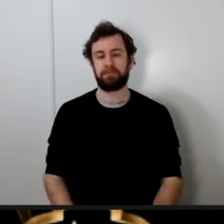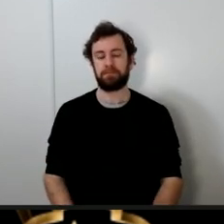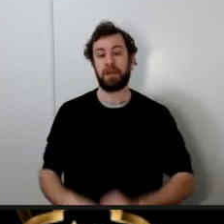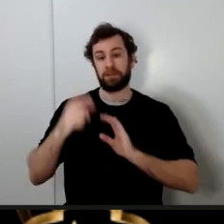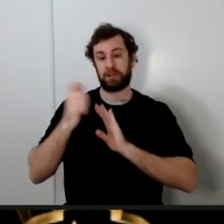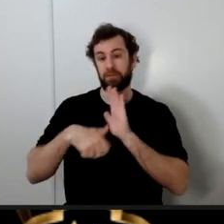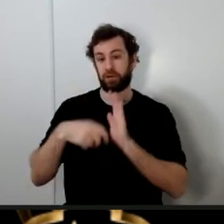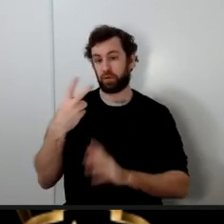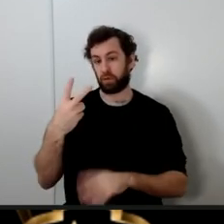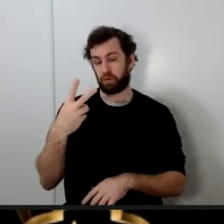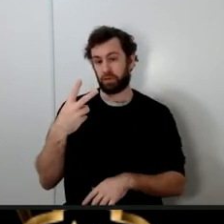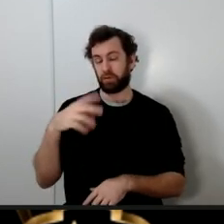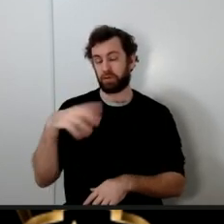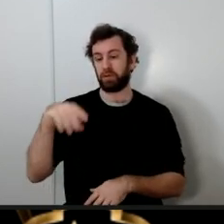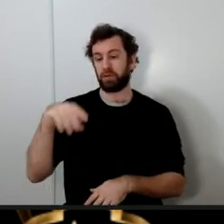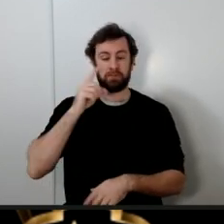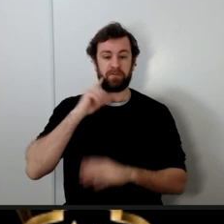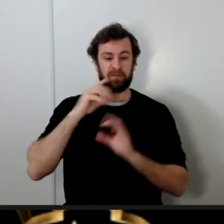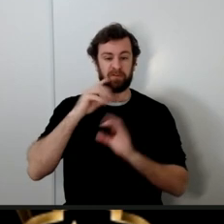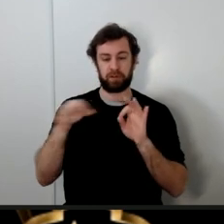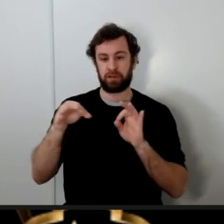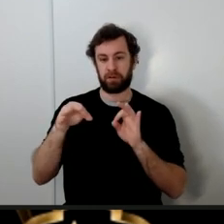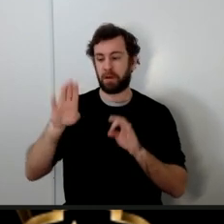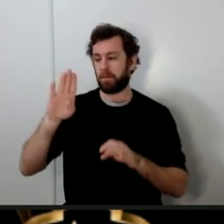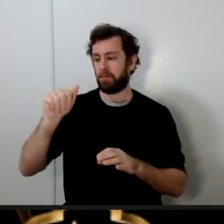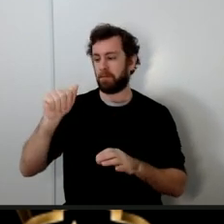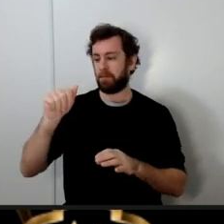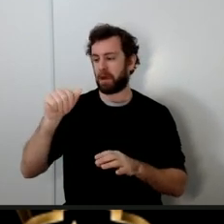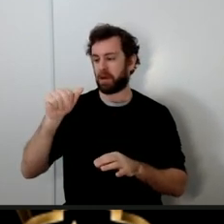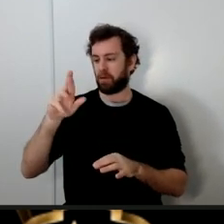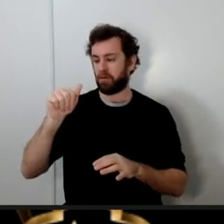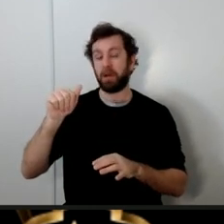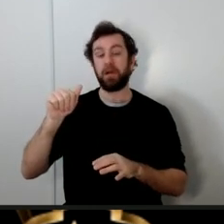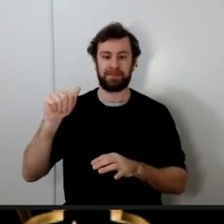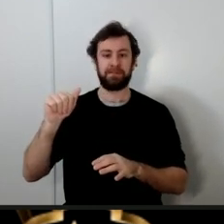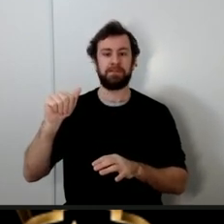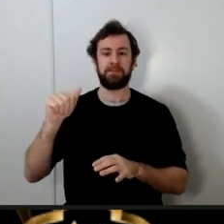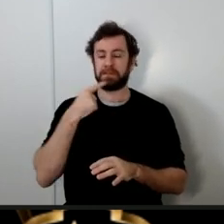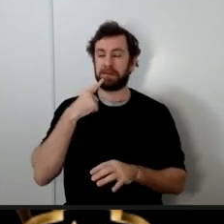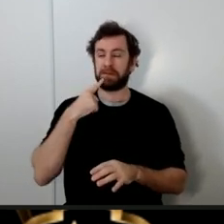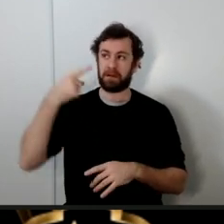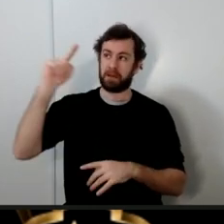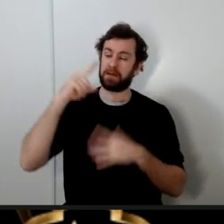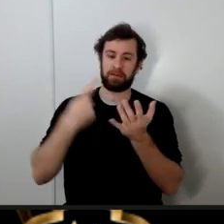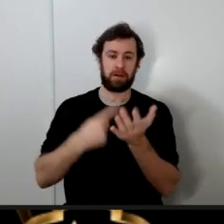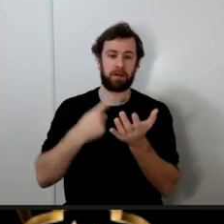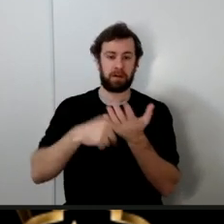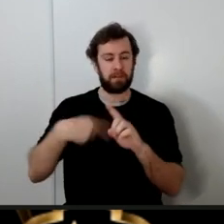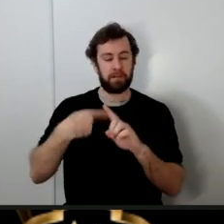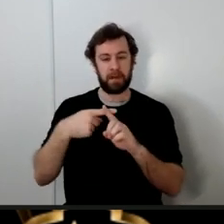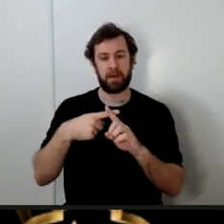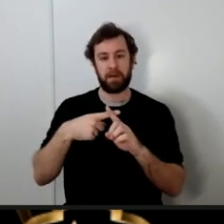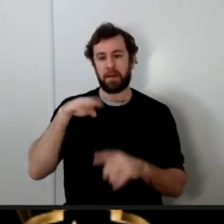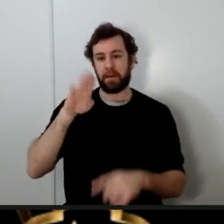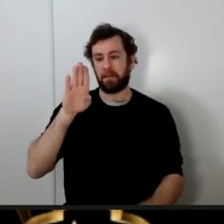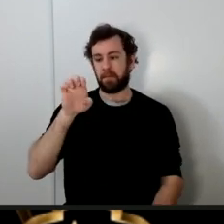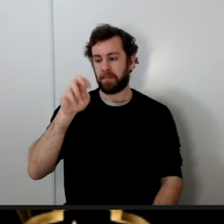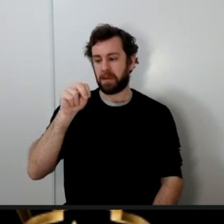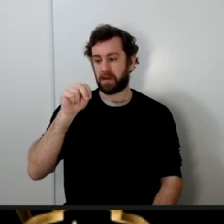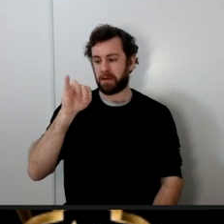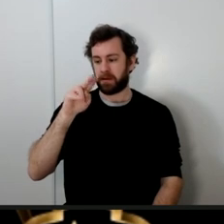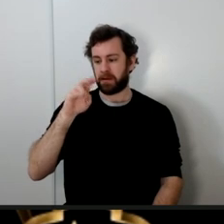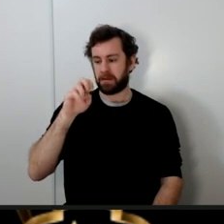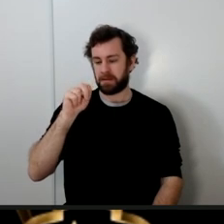in verse 47 Allah talks about the Bani Israel and Allah praises the Bani